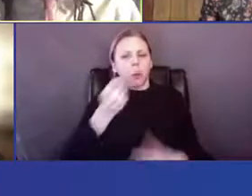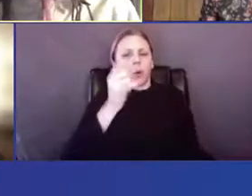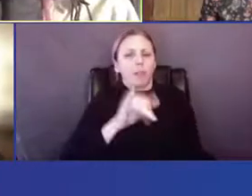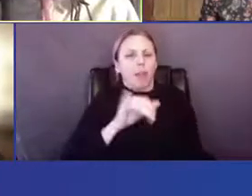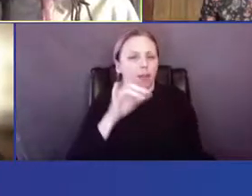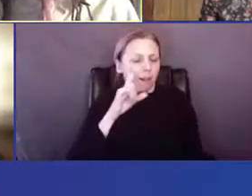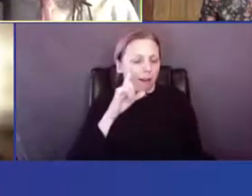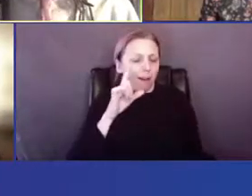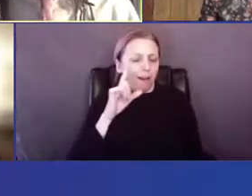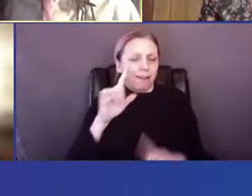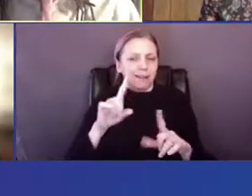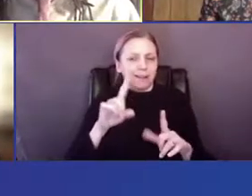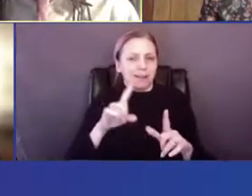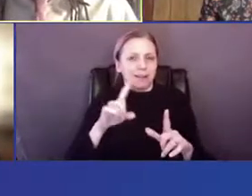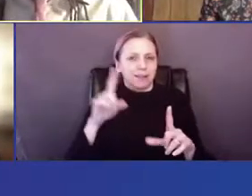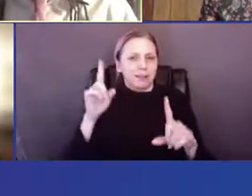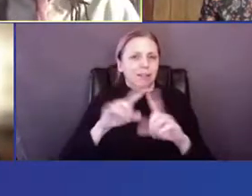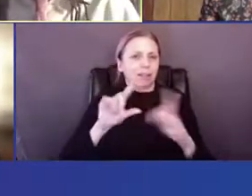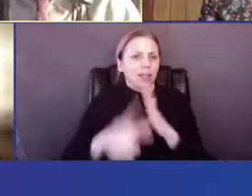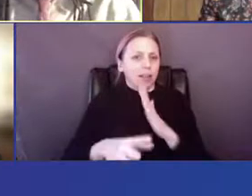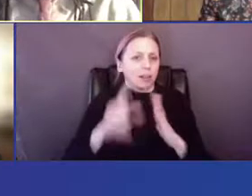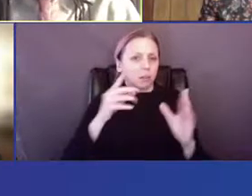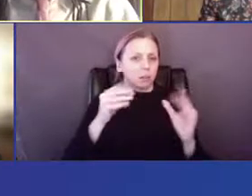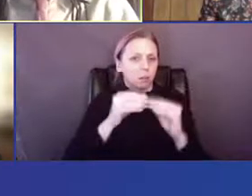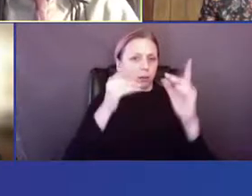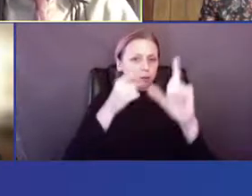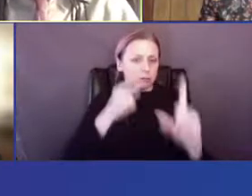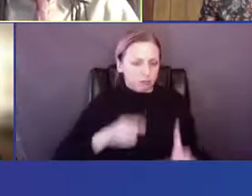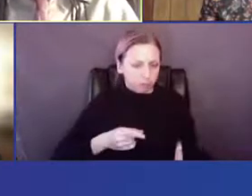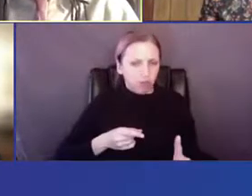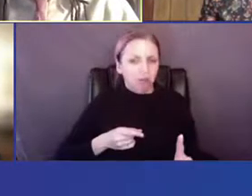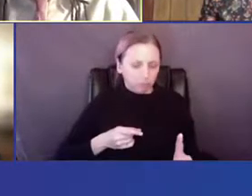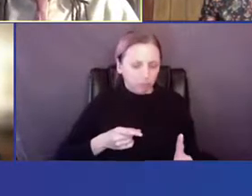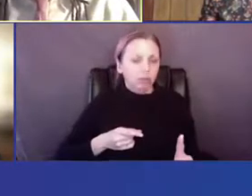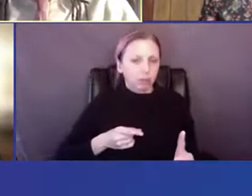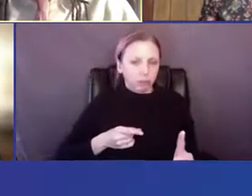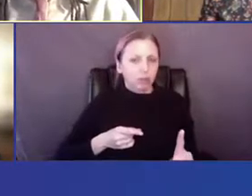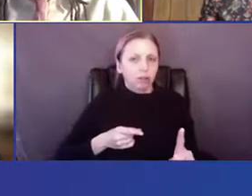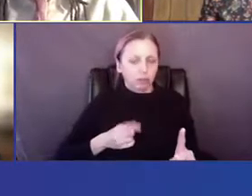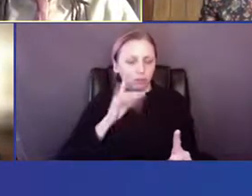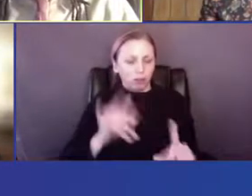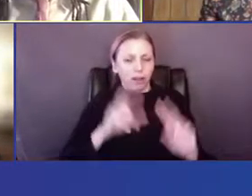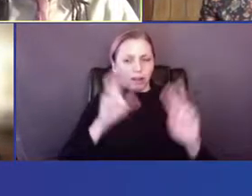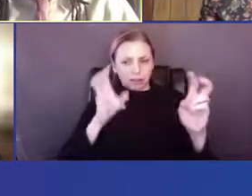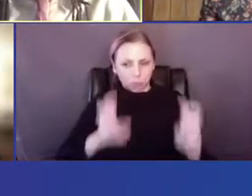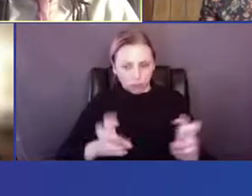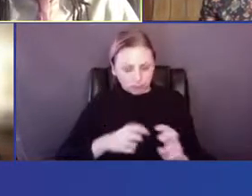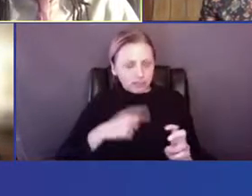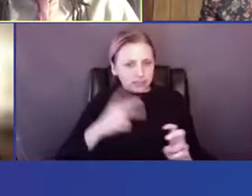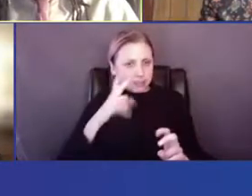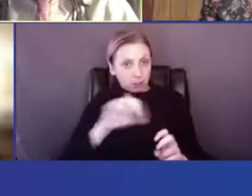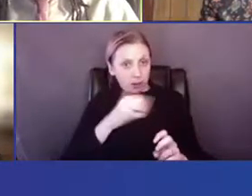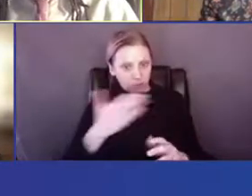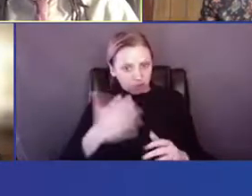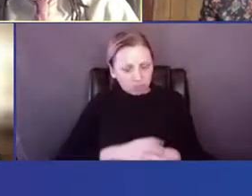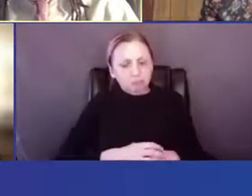that till we kind of get more specifically to that, that subject and see what others think.